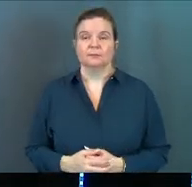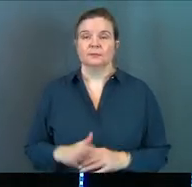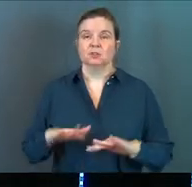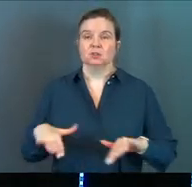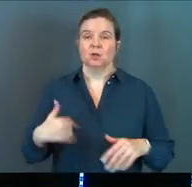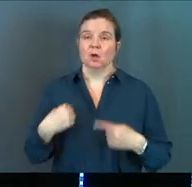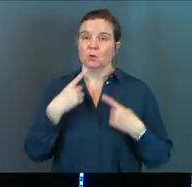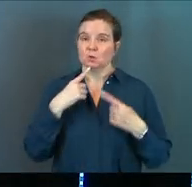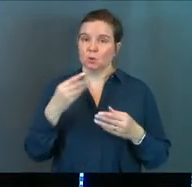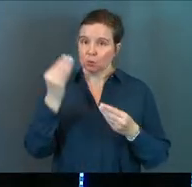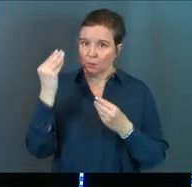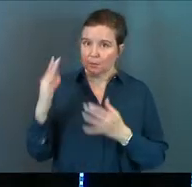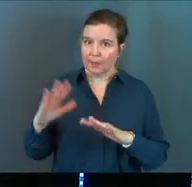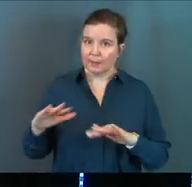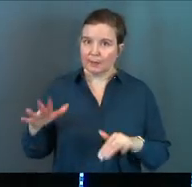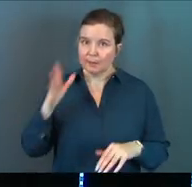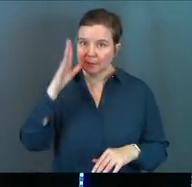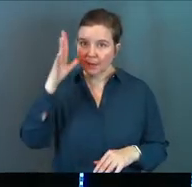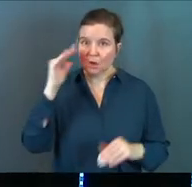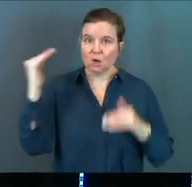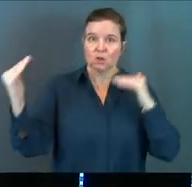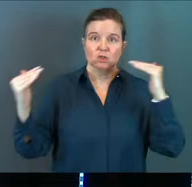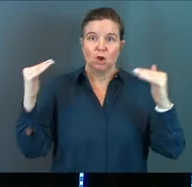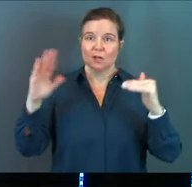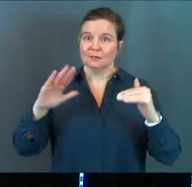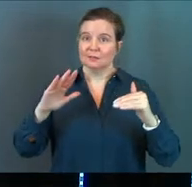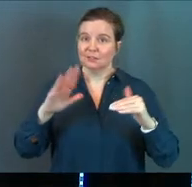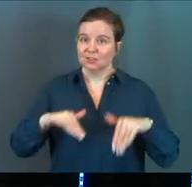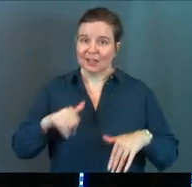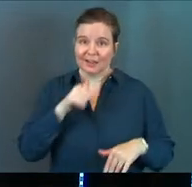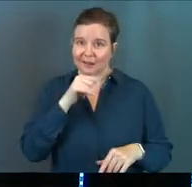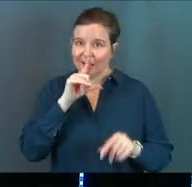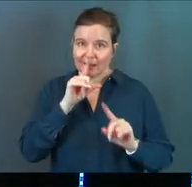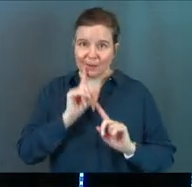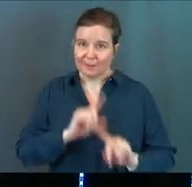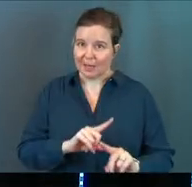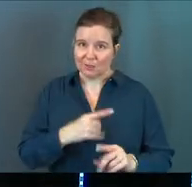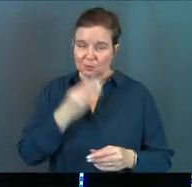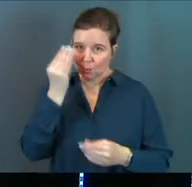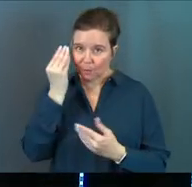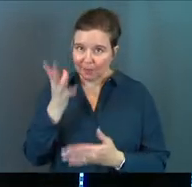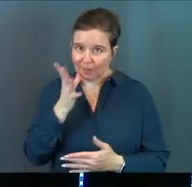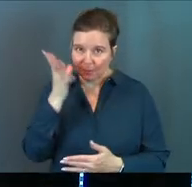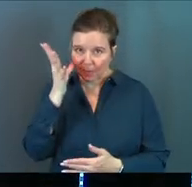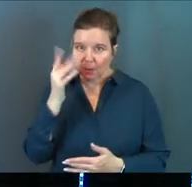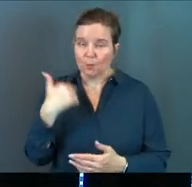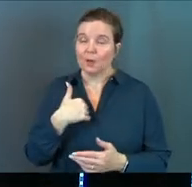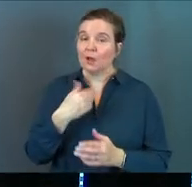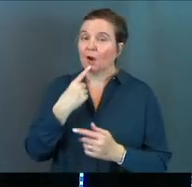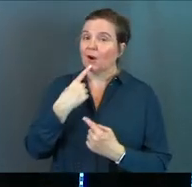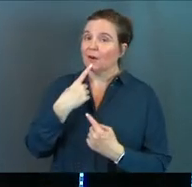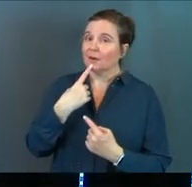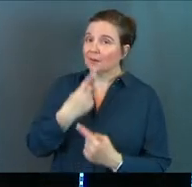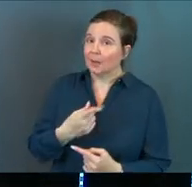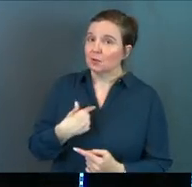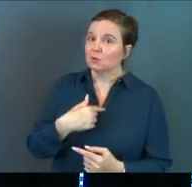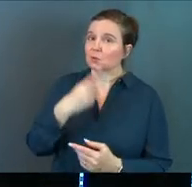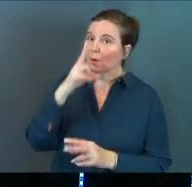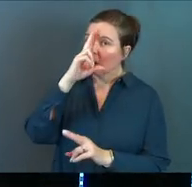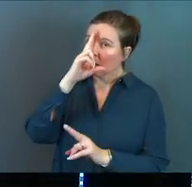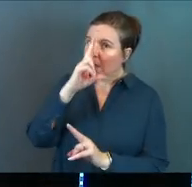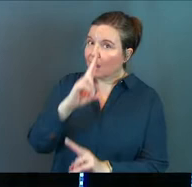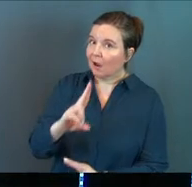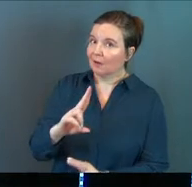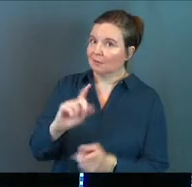Children are told to obey their parents. Adult children are not commanded to obey their parents. We're commanded to honor our parents.